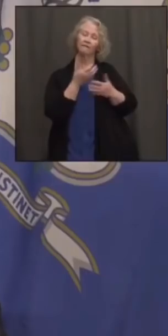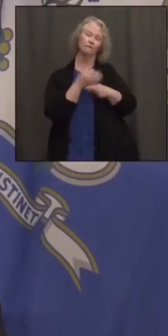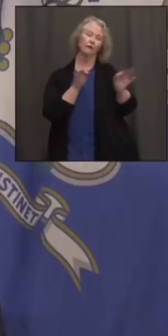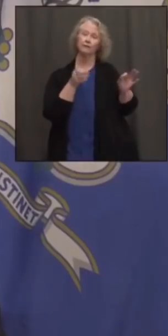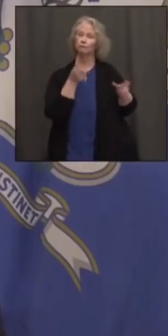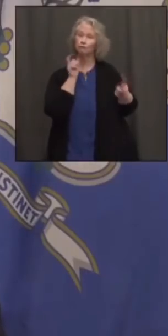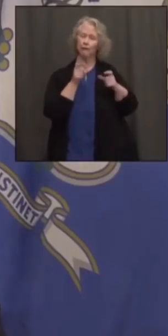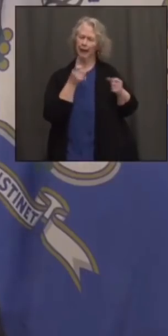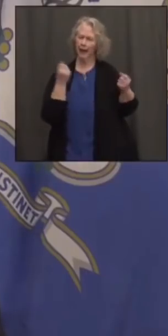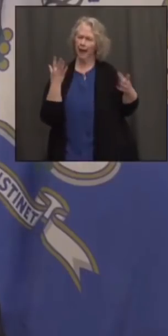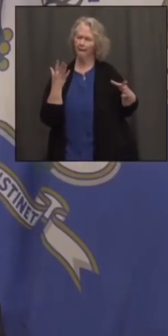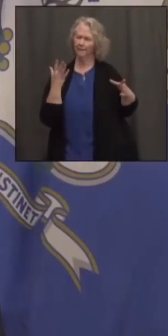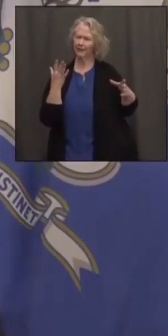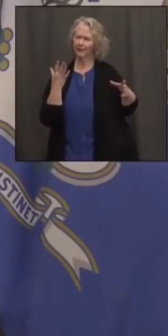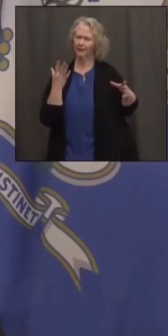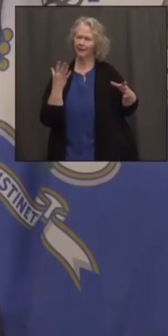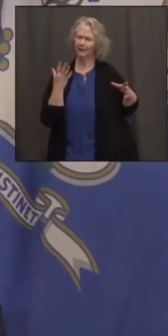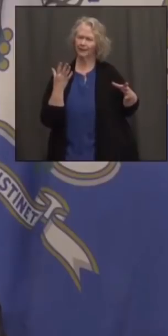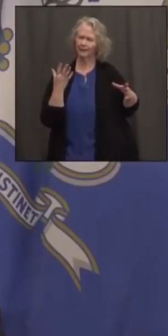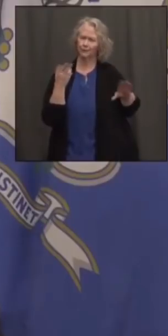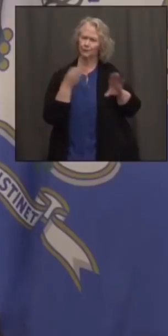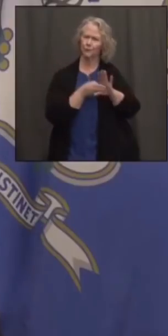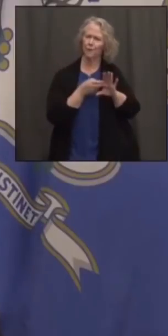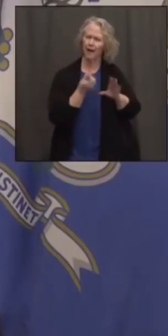Hundreds. I don't have a number, though. Do you, Josh?